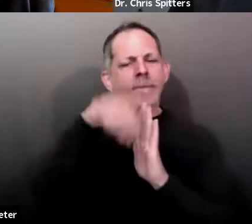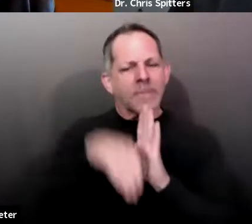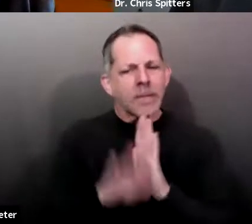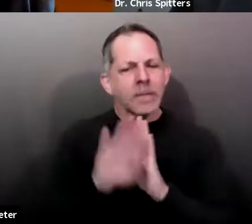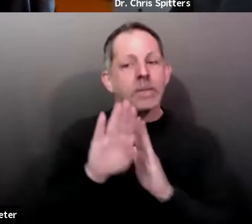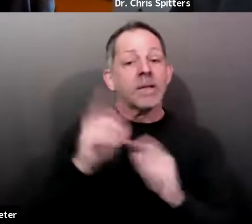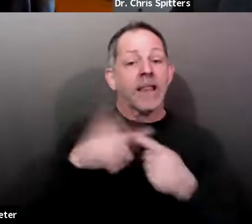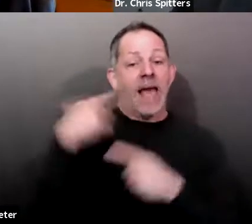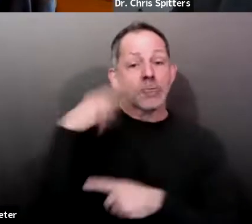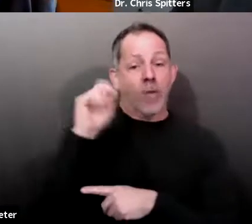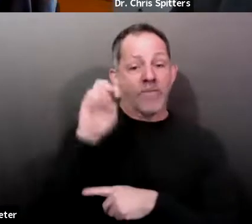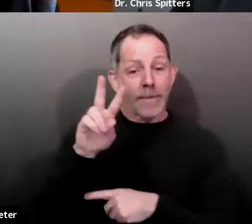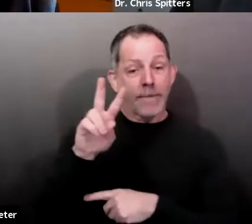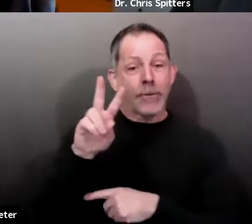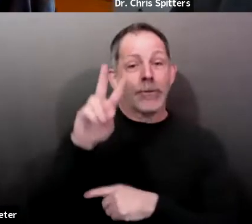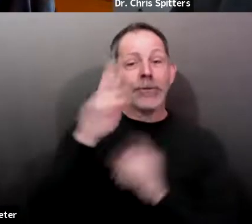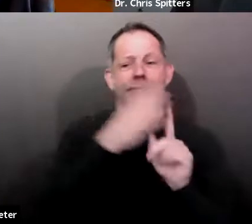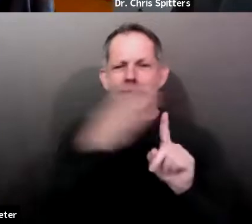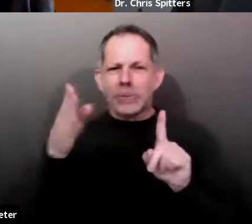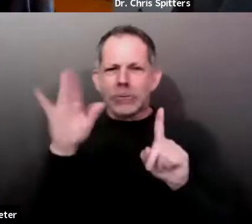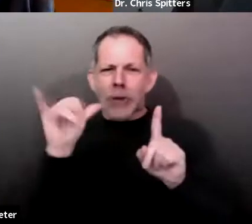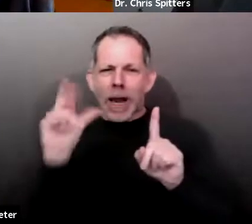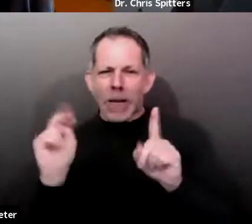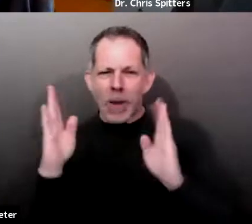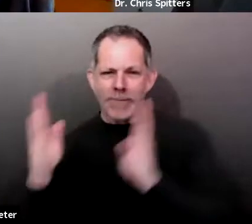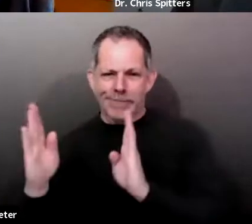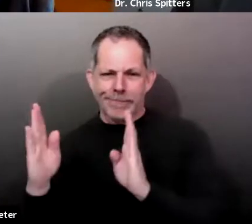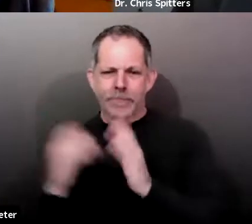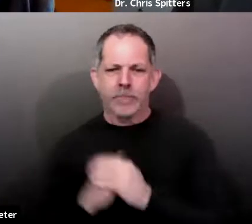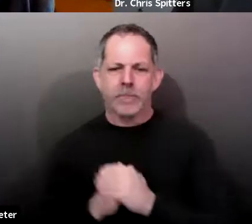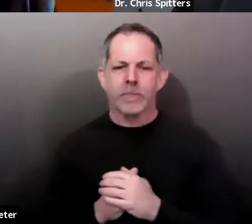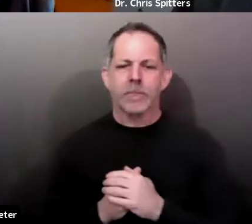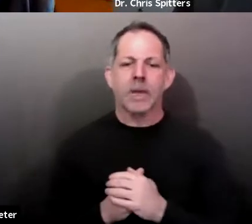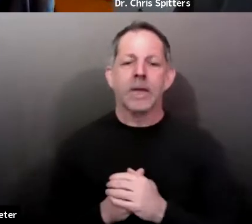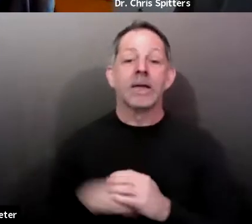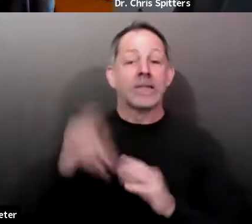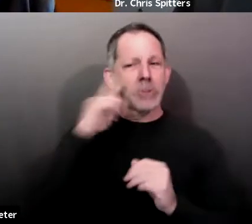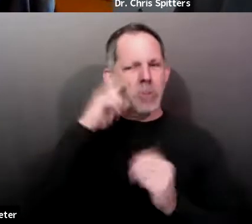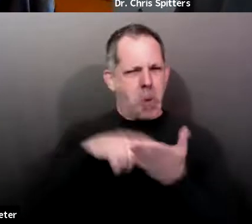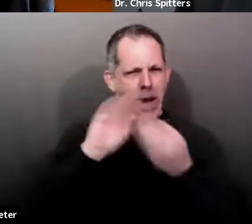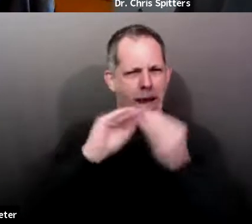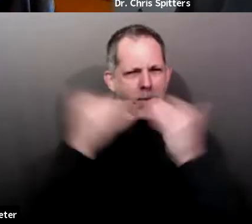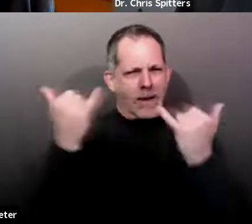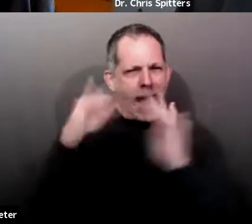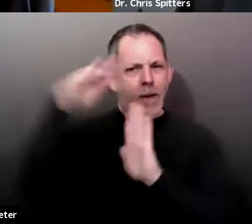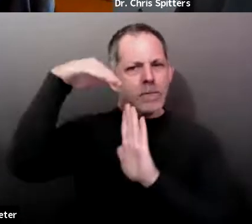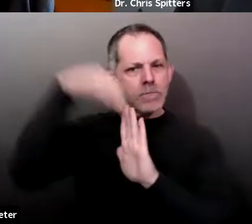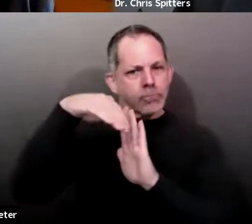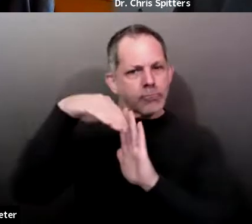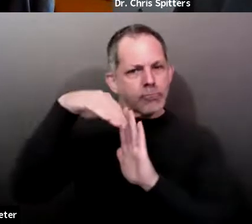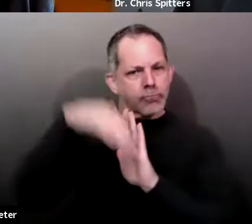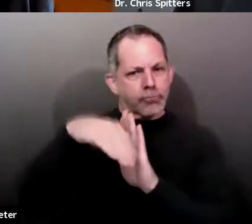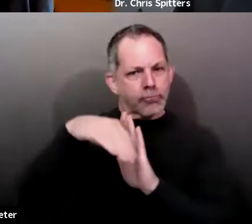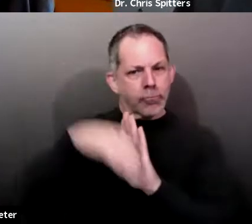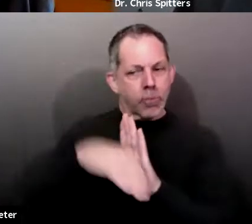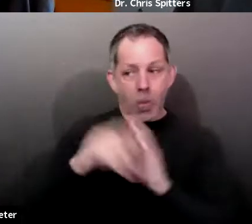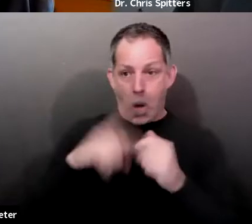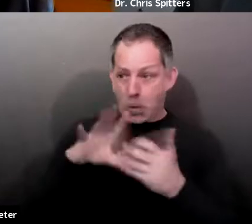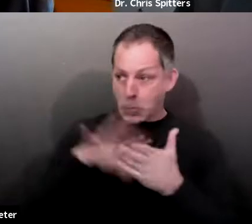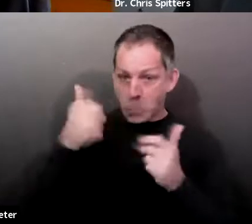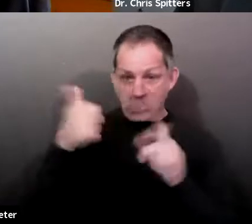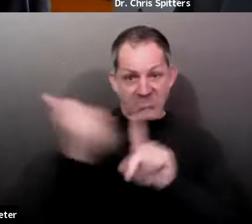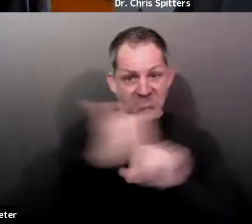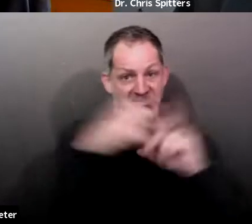this is occurring, so we're seeing these lower numbers as more students are heading back into the classroom. So again, just a good signal